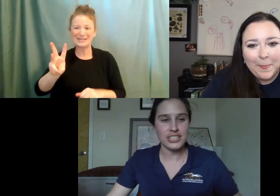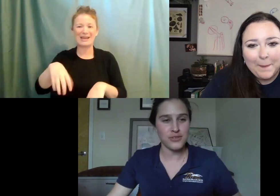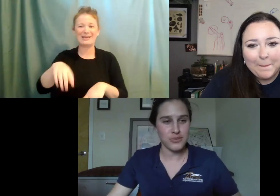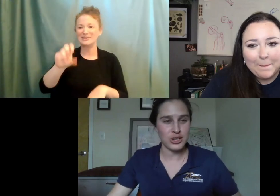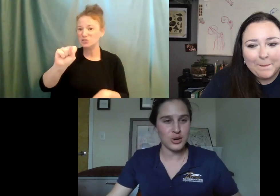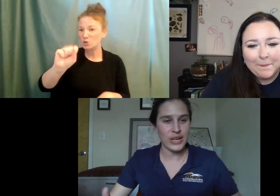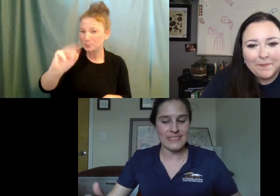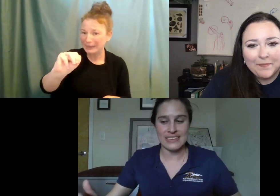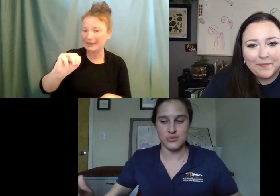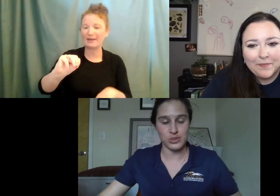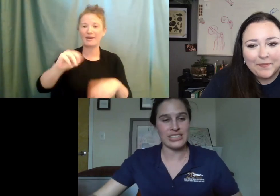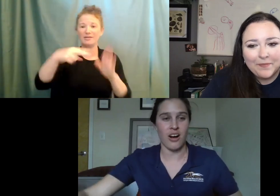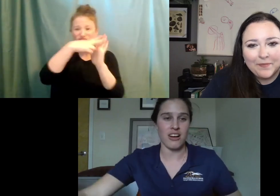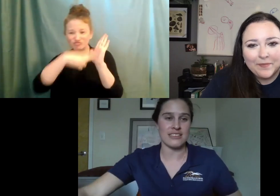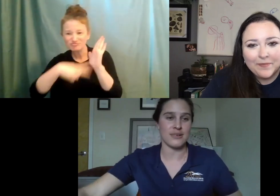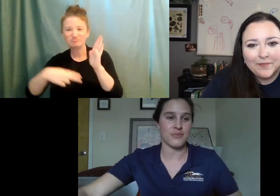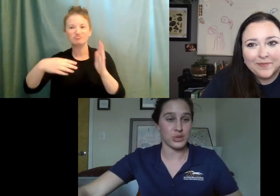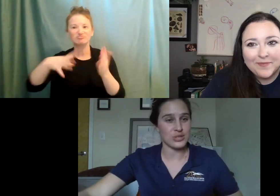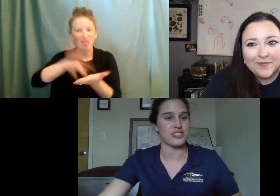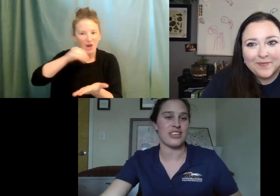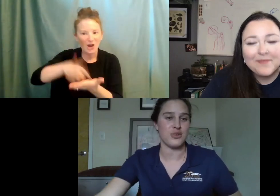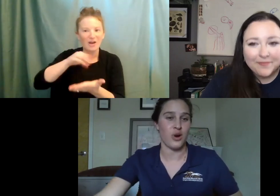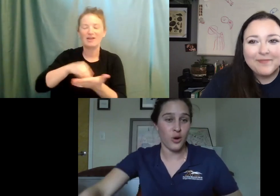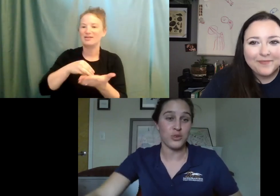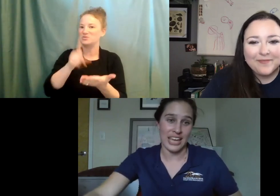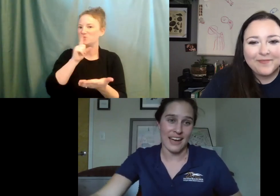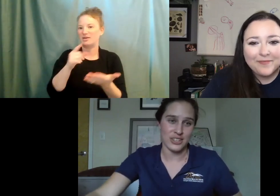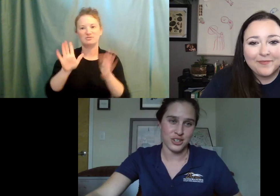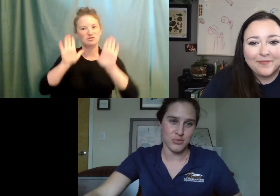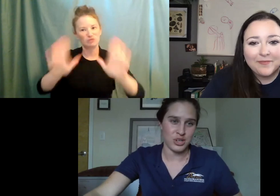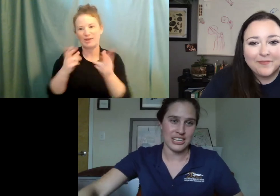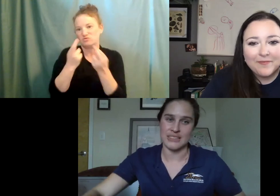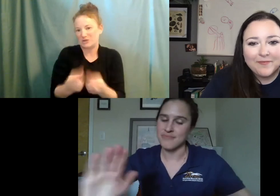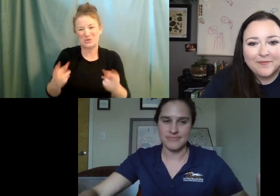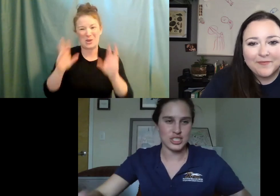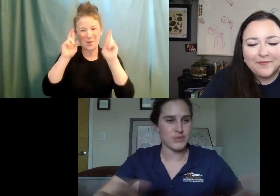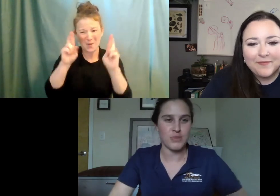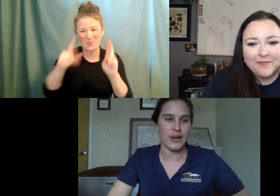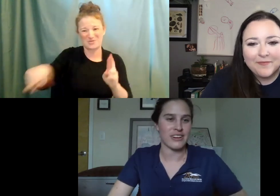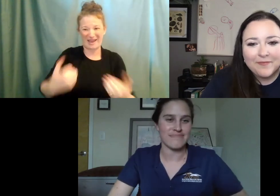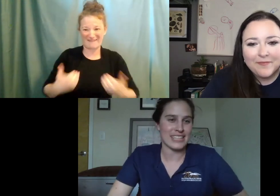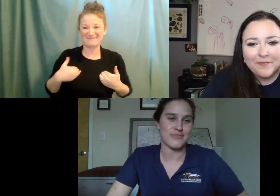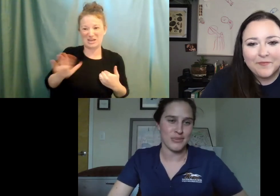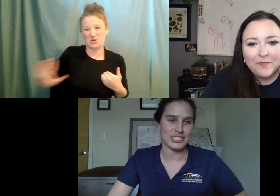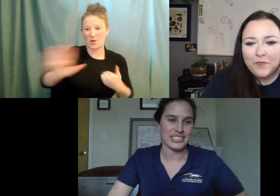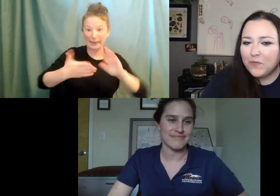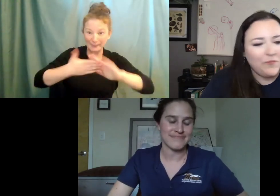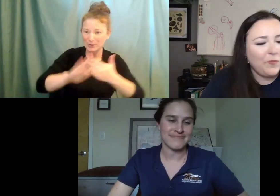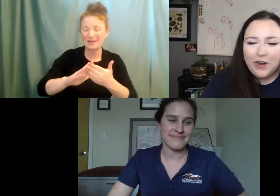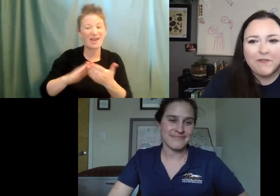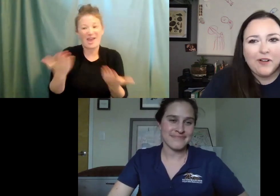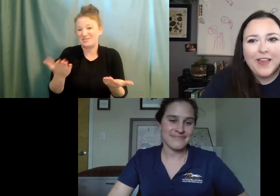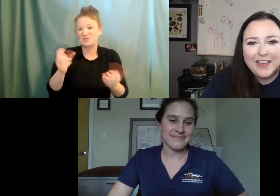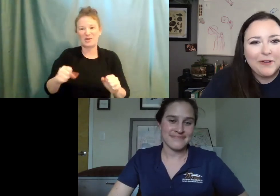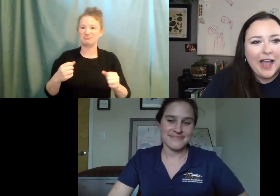make yourself familiar with this really awesome resource that you hopefully have in your community and just be prepared. That's pretty much it.